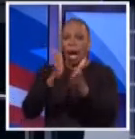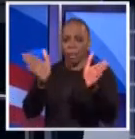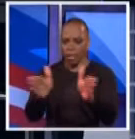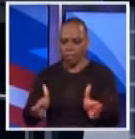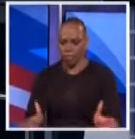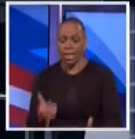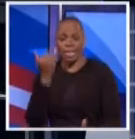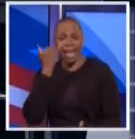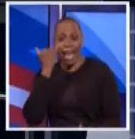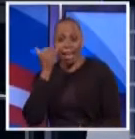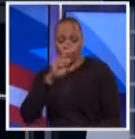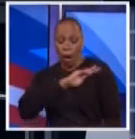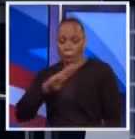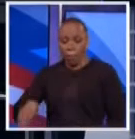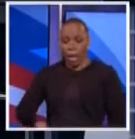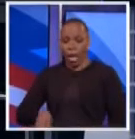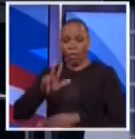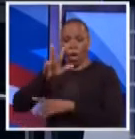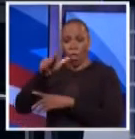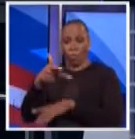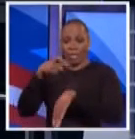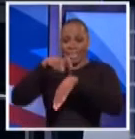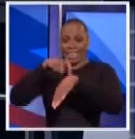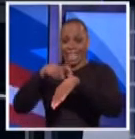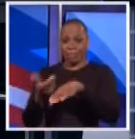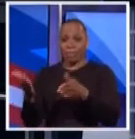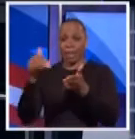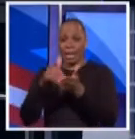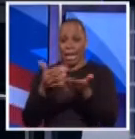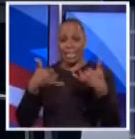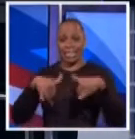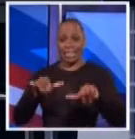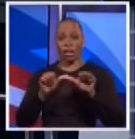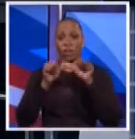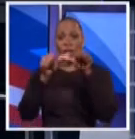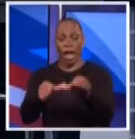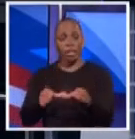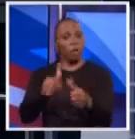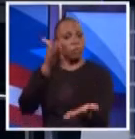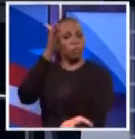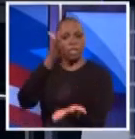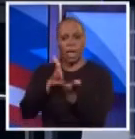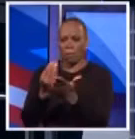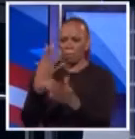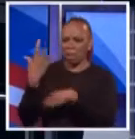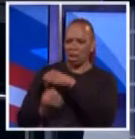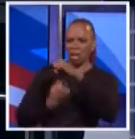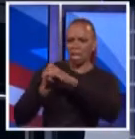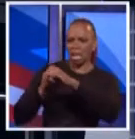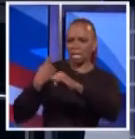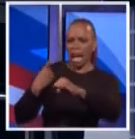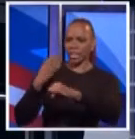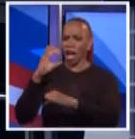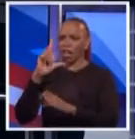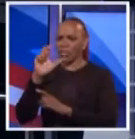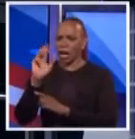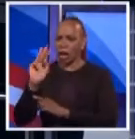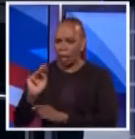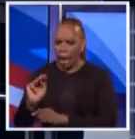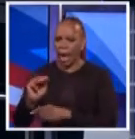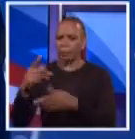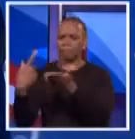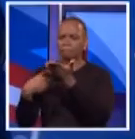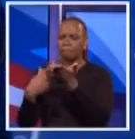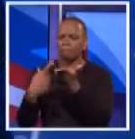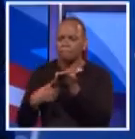mayor who had a third term, a third term you gave him. Stop and frisk would have been reformed years ago. All the claims you're talking about are a consequence of giving